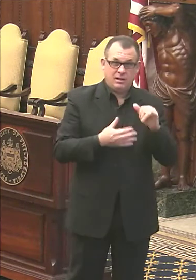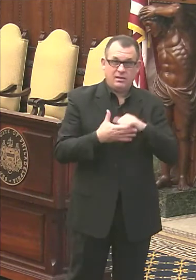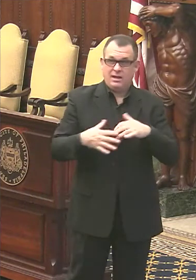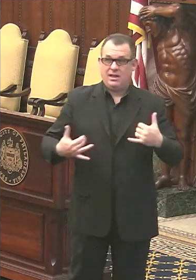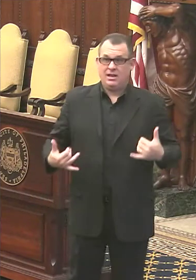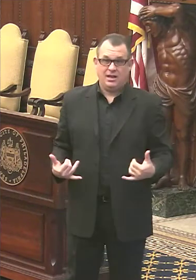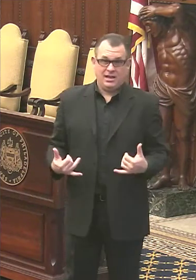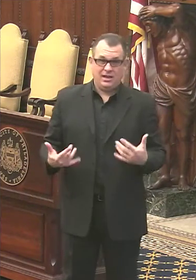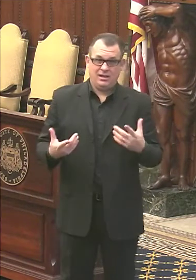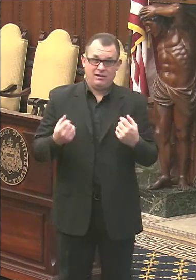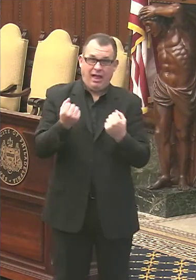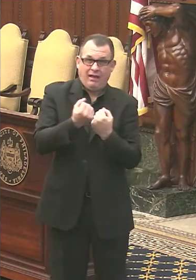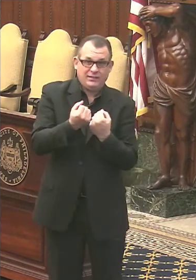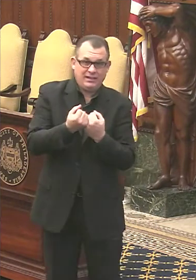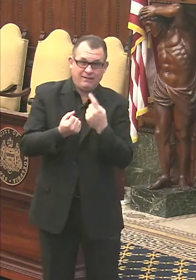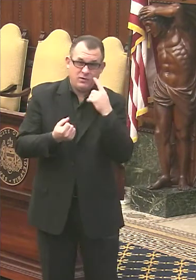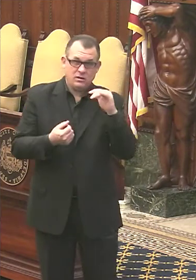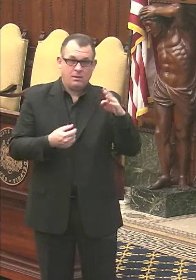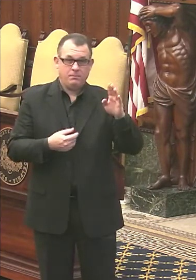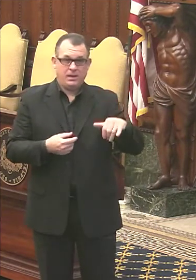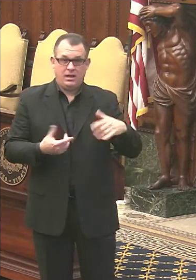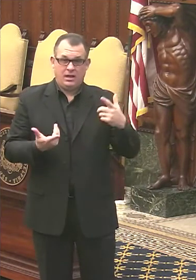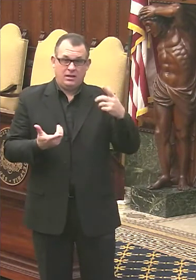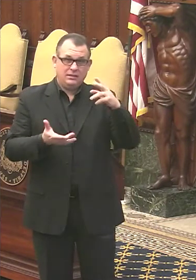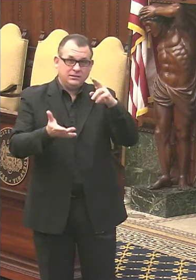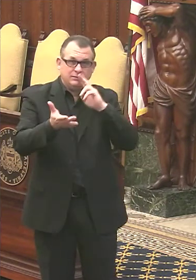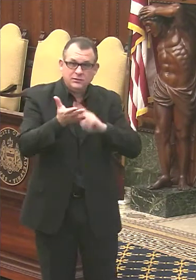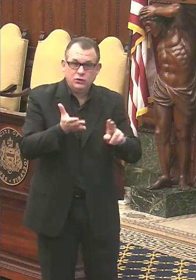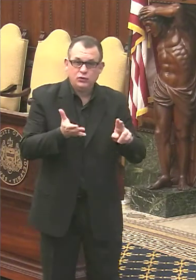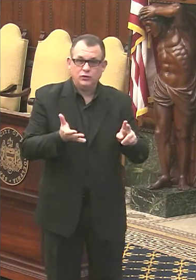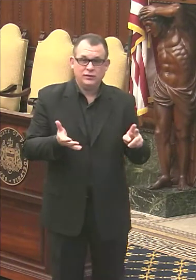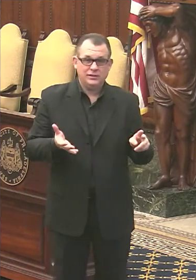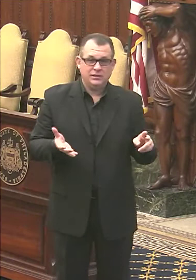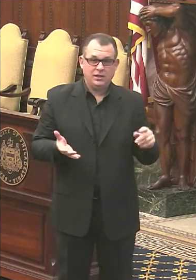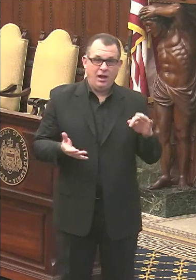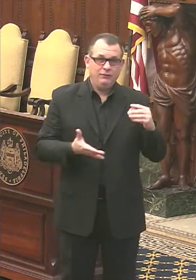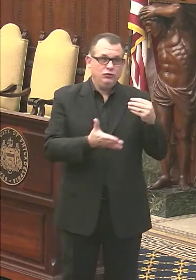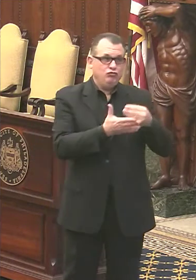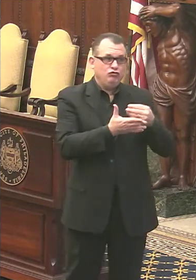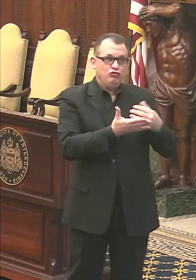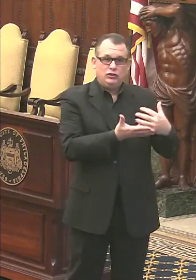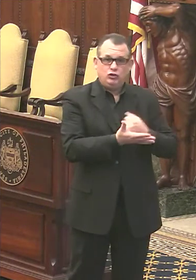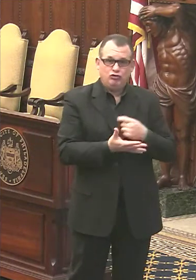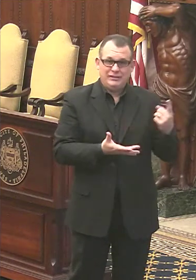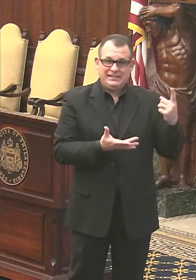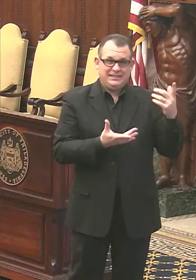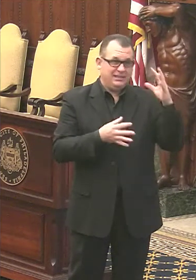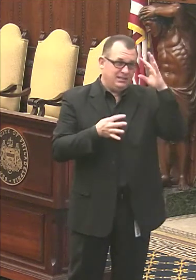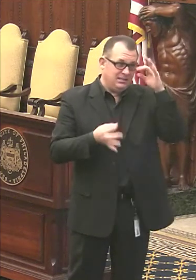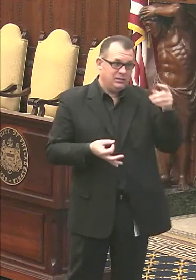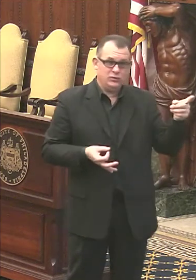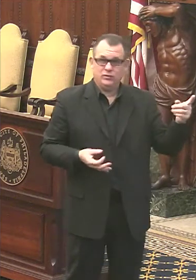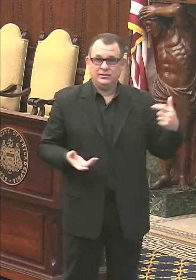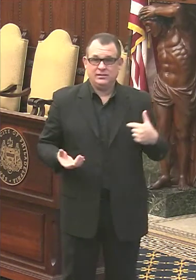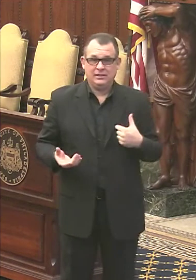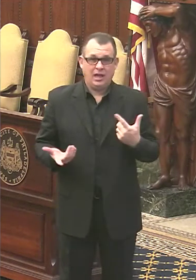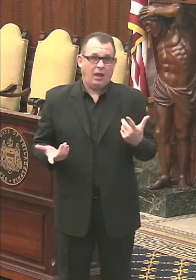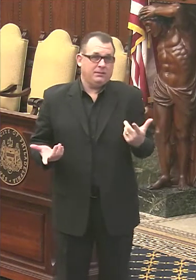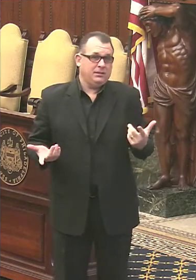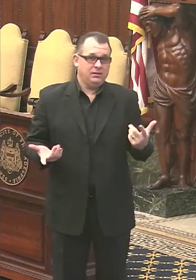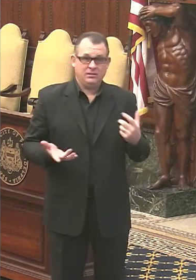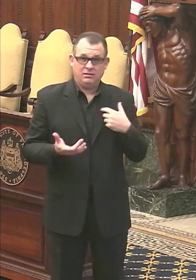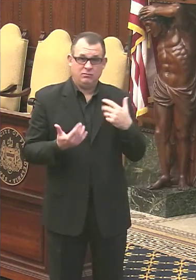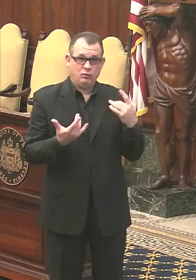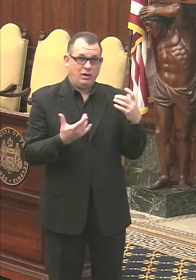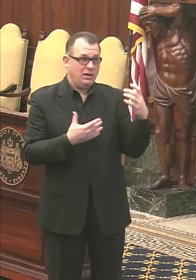advocated for by the secretary of, uh, the treasury designee, uh, in on Capitol Hill today or